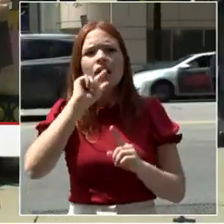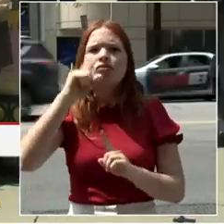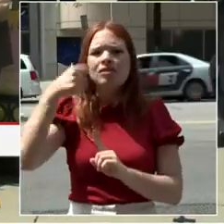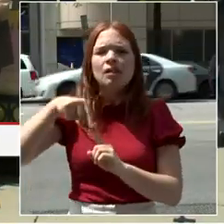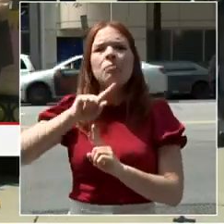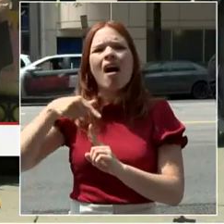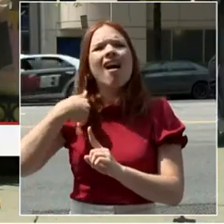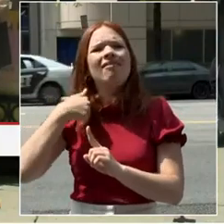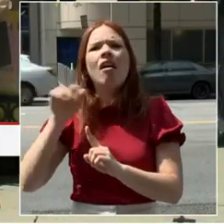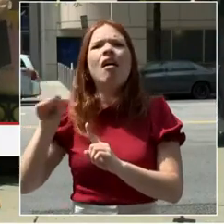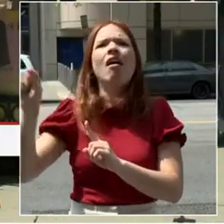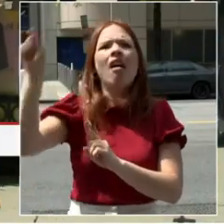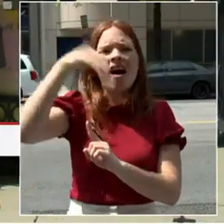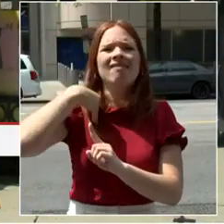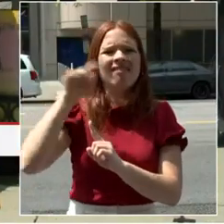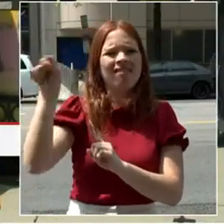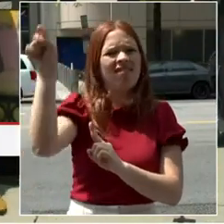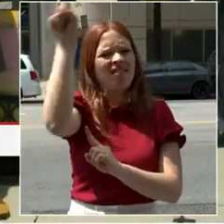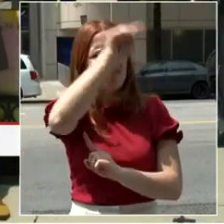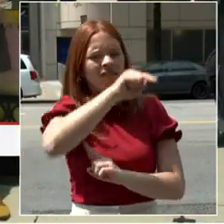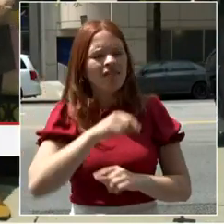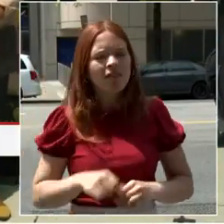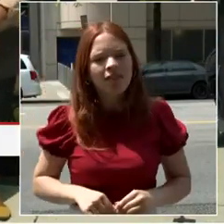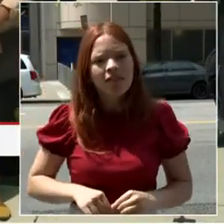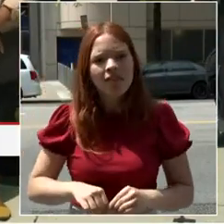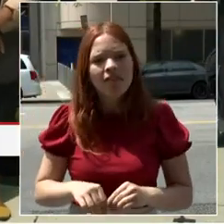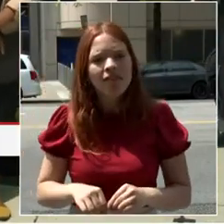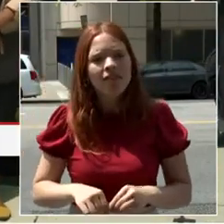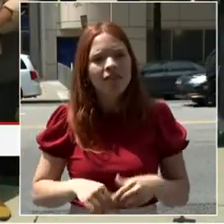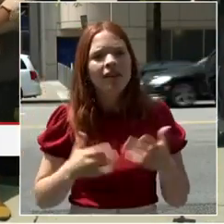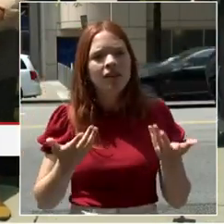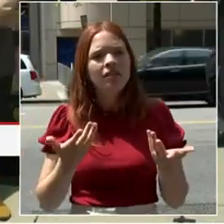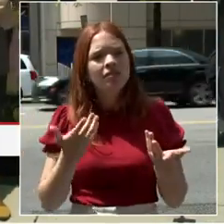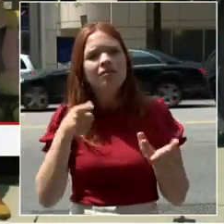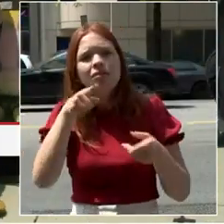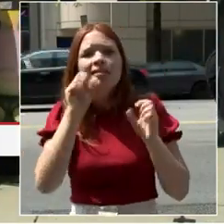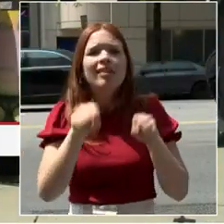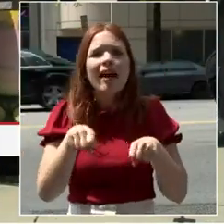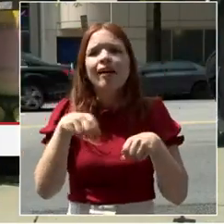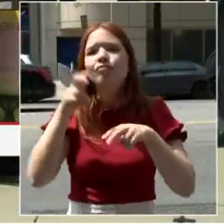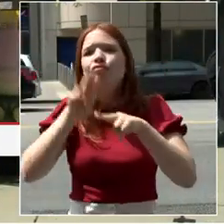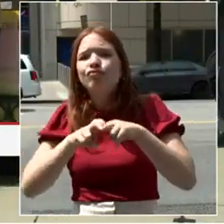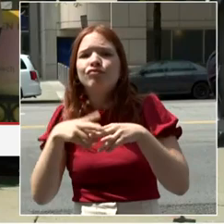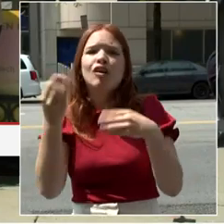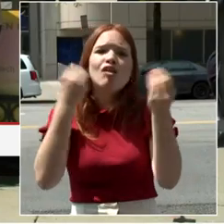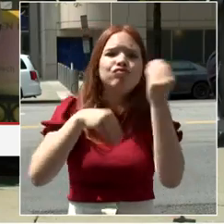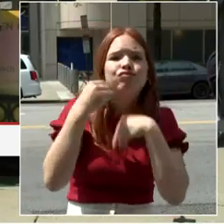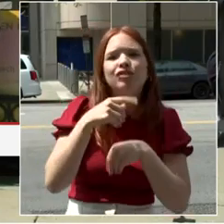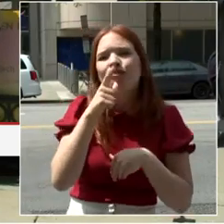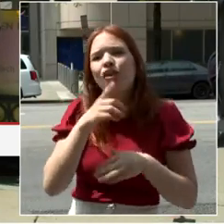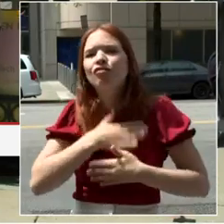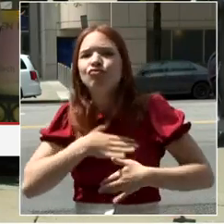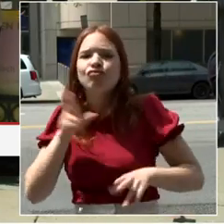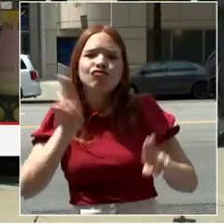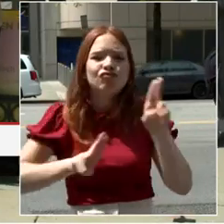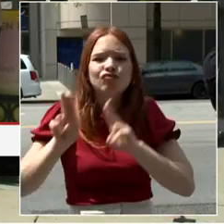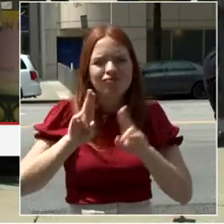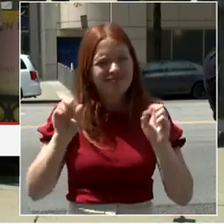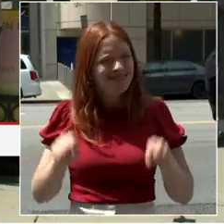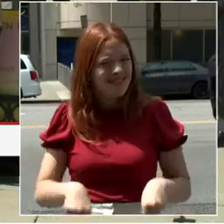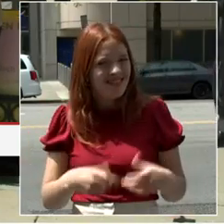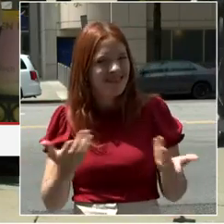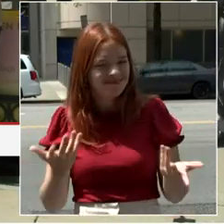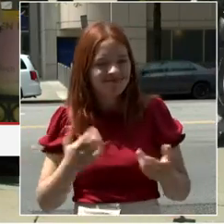our downtown for you all to be outdoors enjoying your lunch. It's just one example of the investments that Mayor Bowser, the council of the District of Columbia,